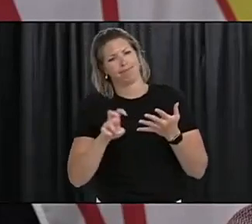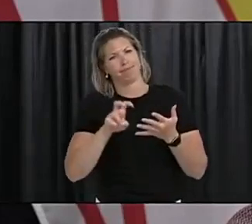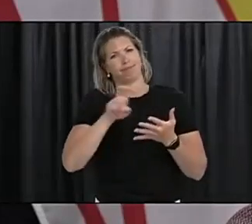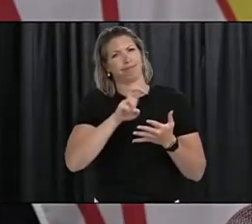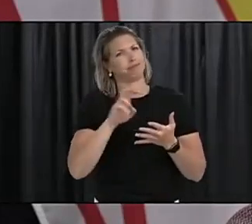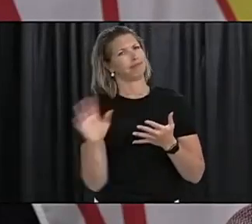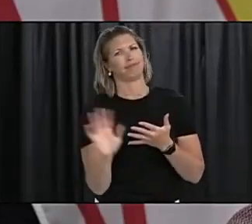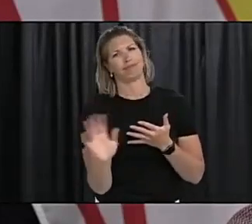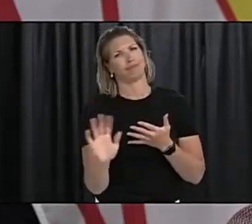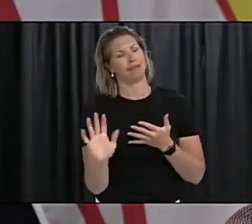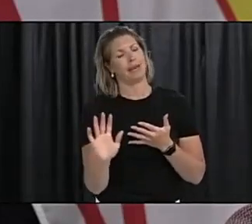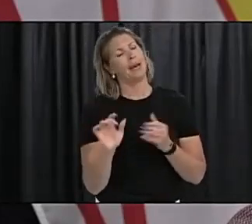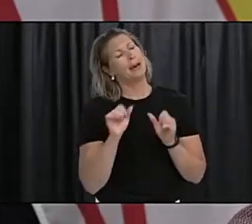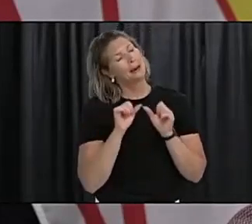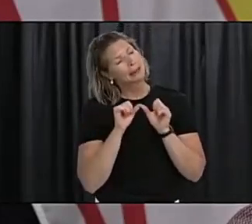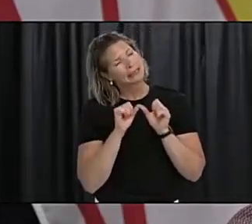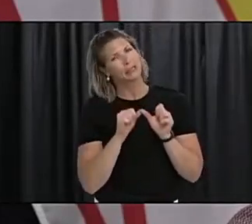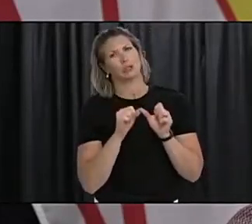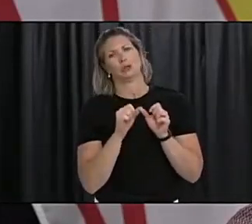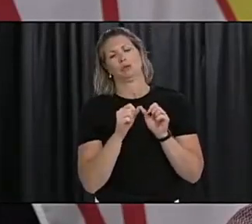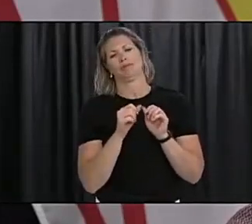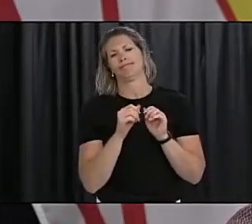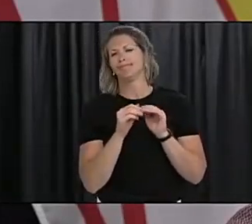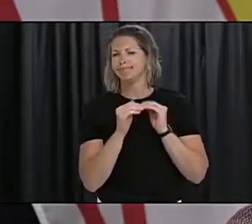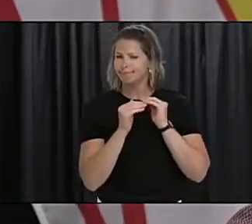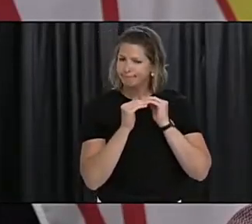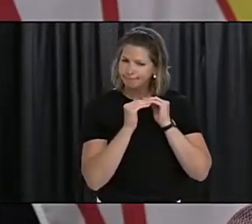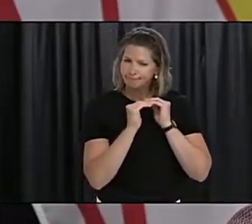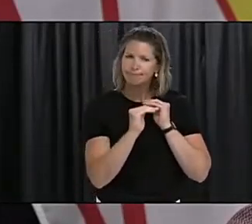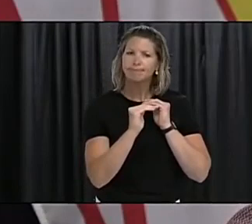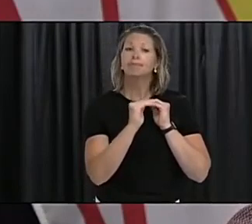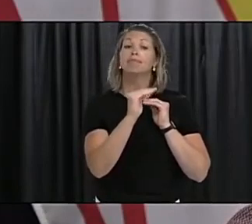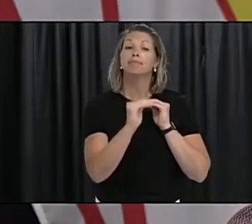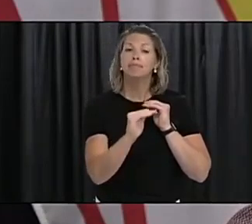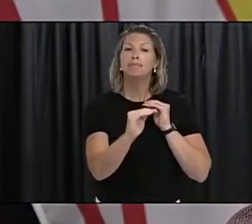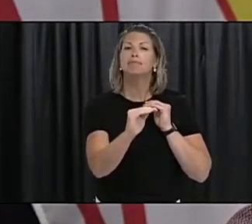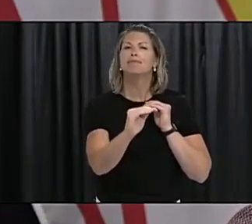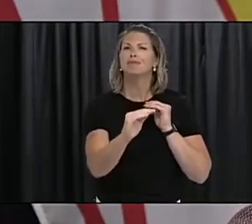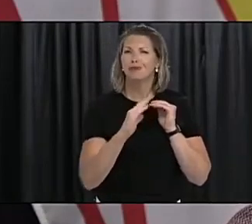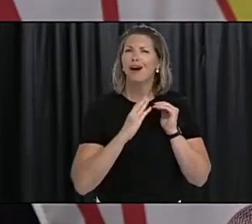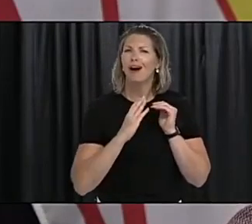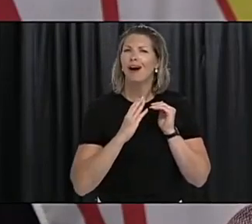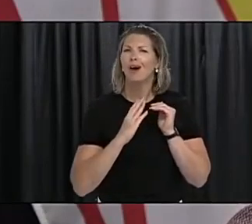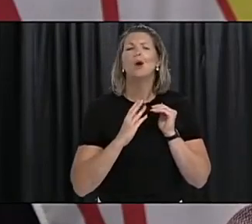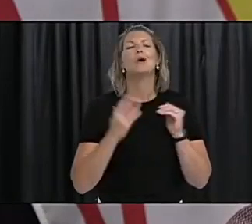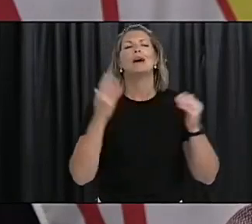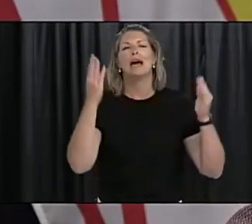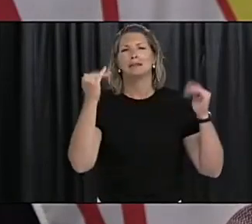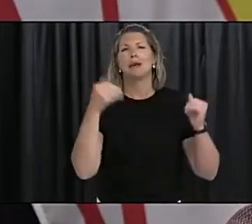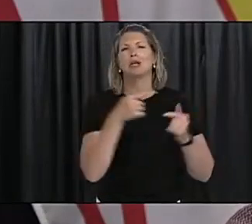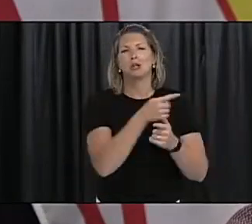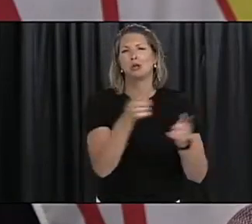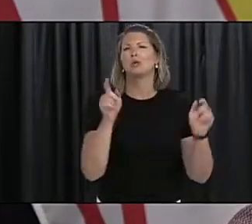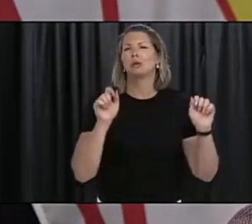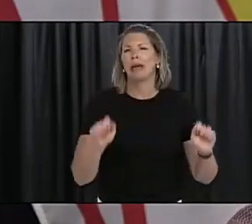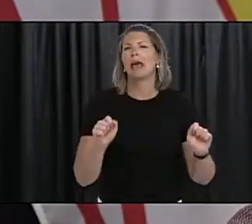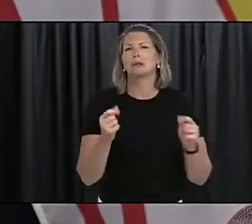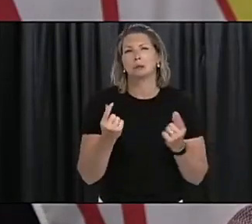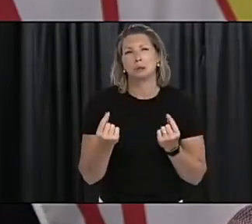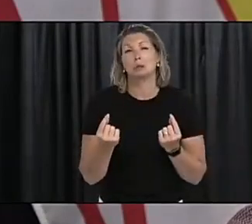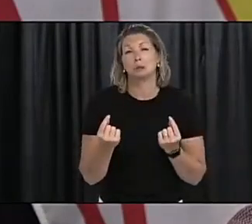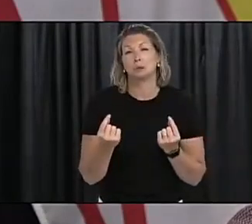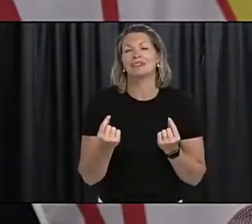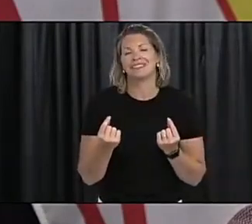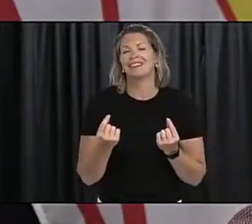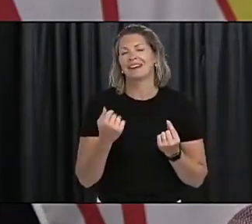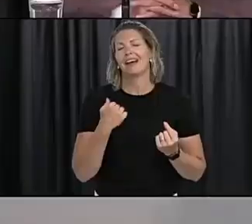must continue to move forward, move forward safely as Newfoundlanders and Labradorians expect us to do. I will now pass it over